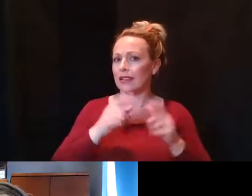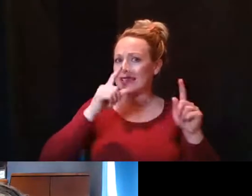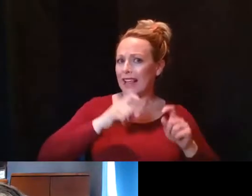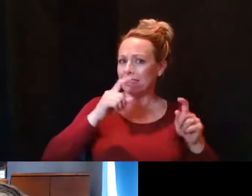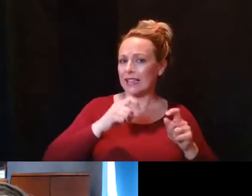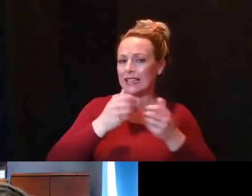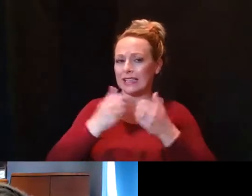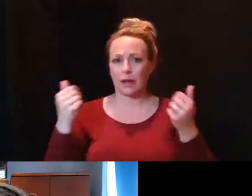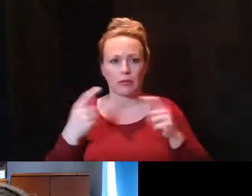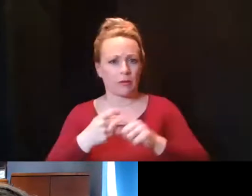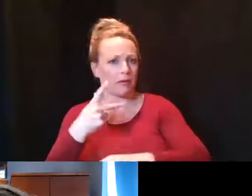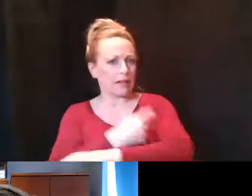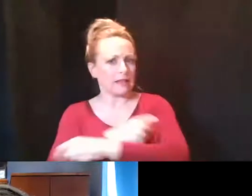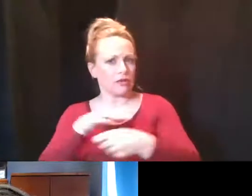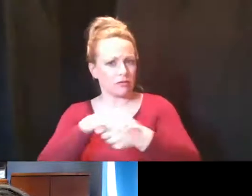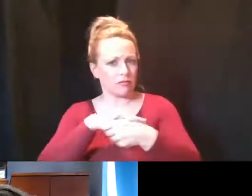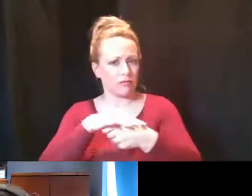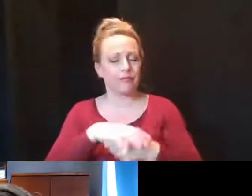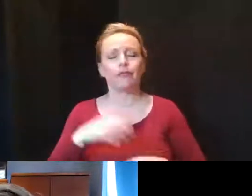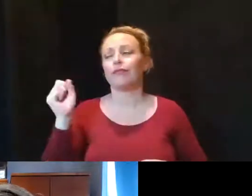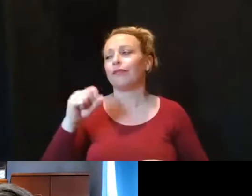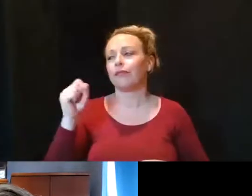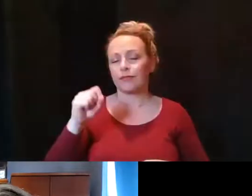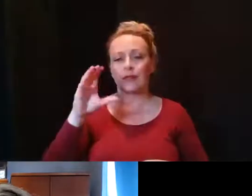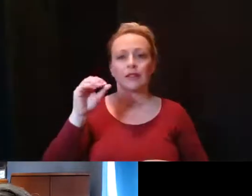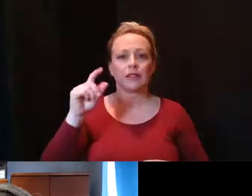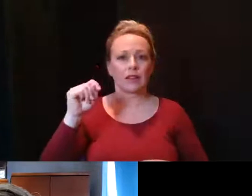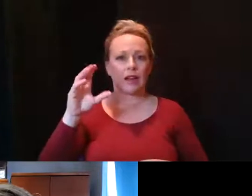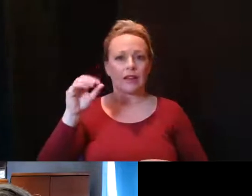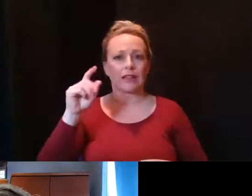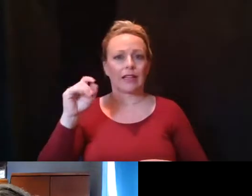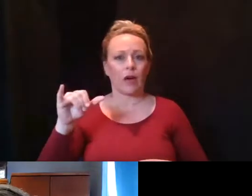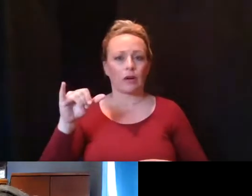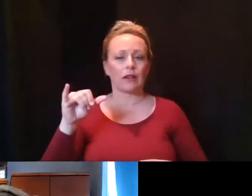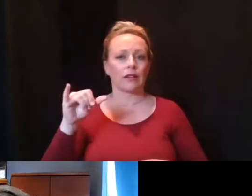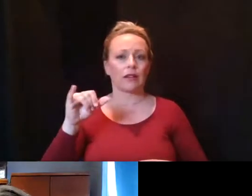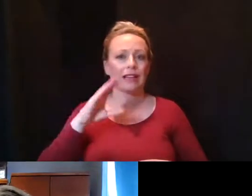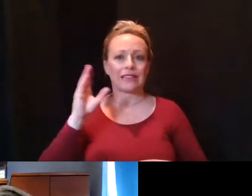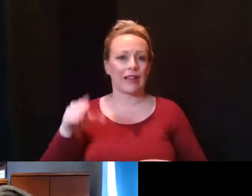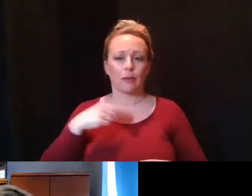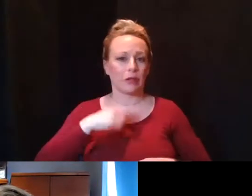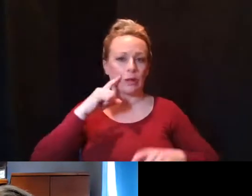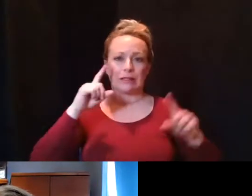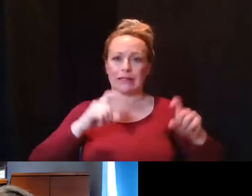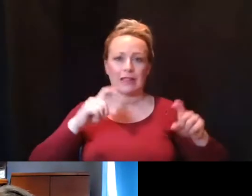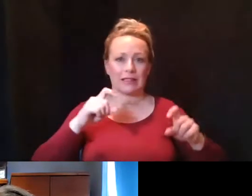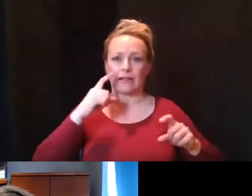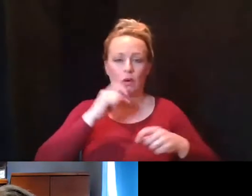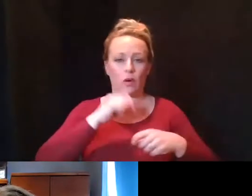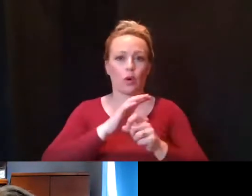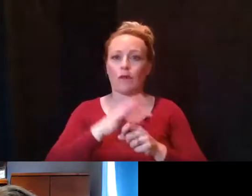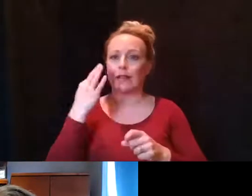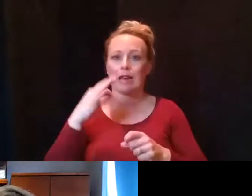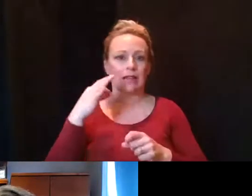Sure. In Scott County, the Scott County Health Department has never been doing testing for COVID-19.